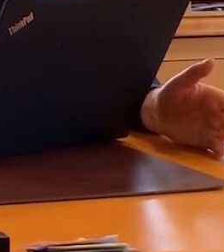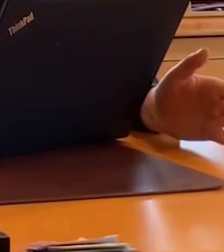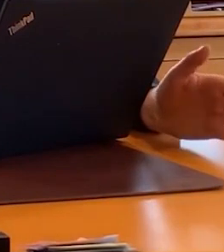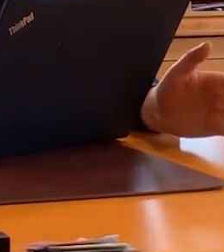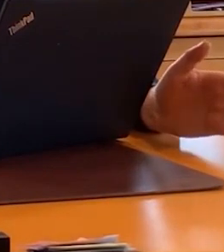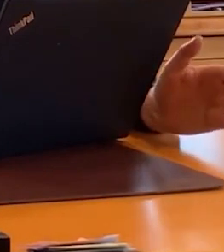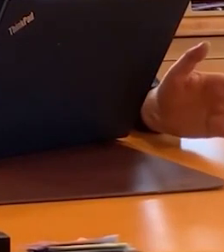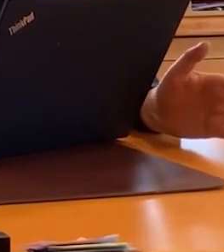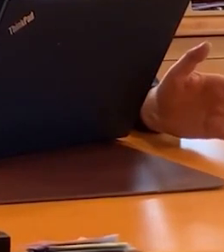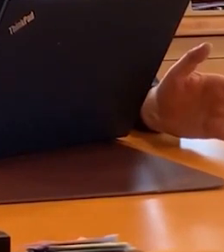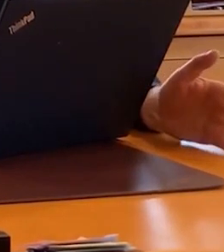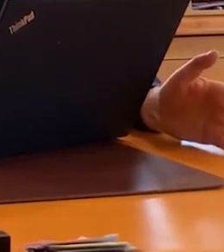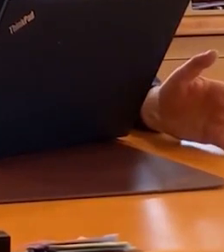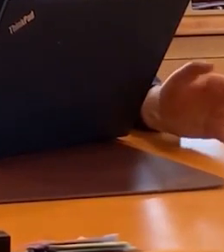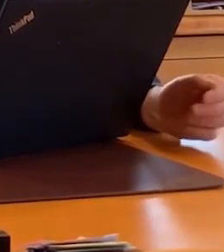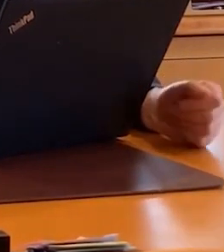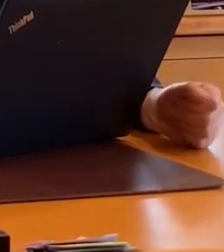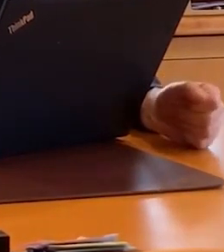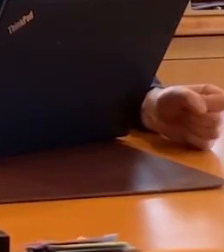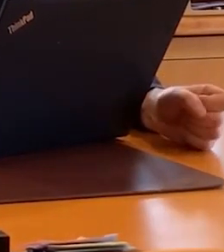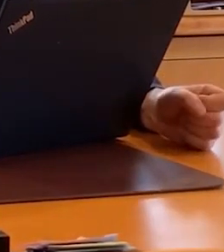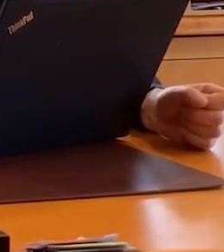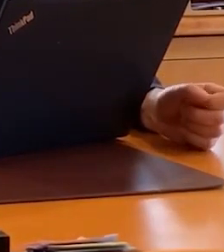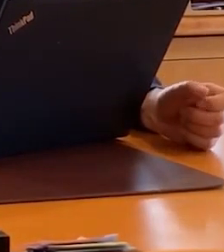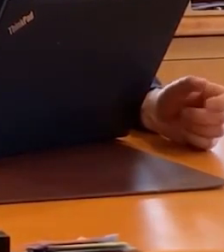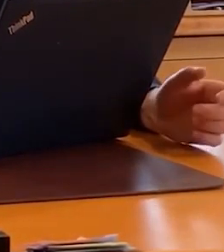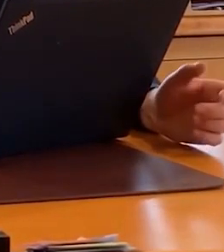do so and if it seems prudent to do so.